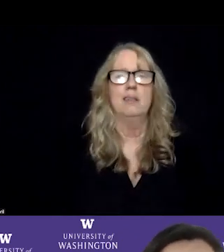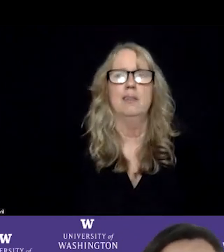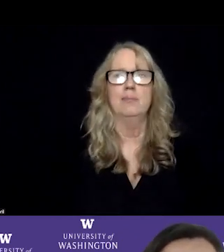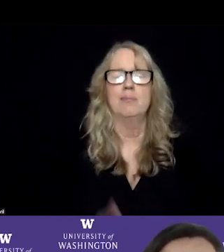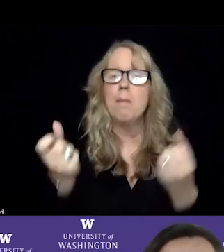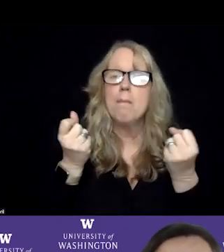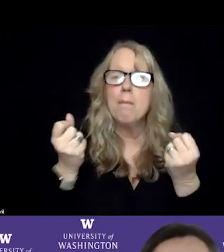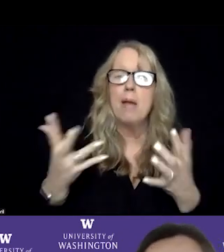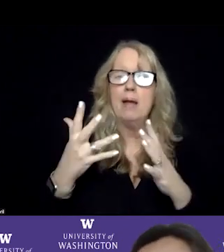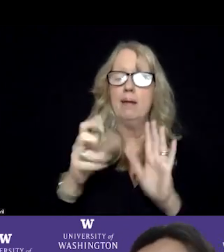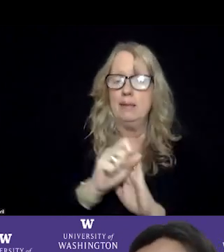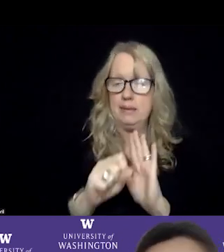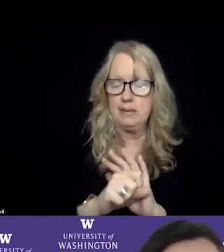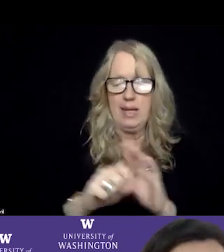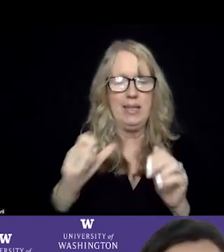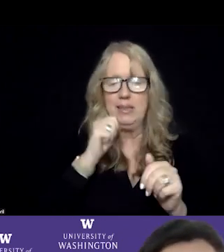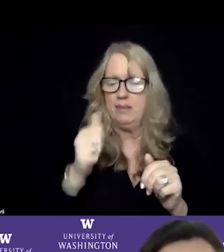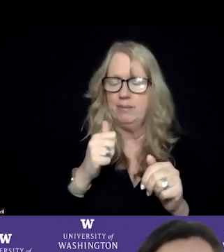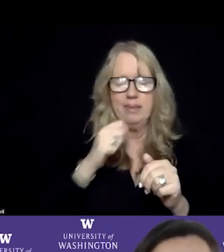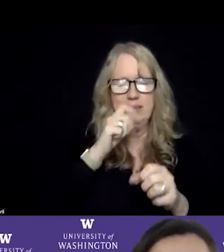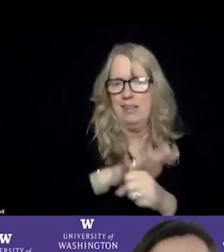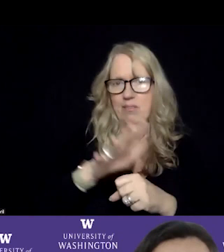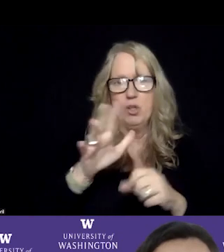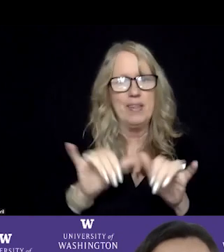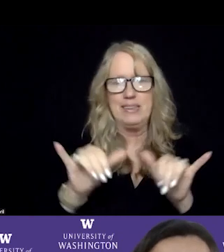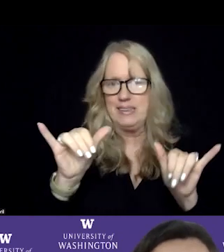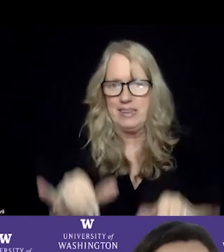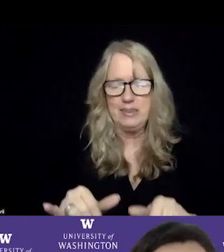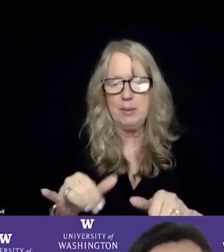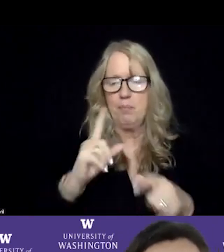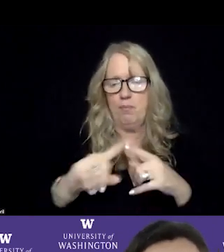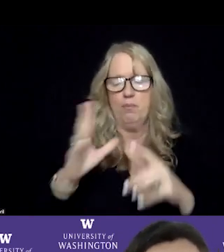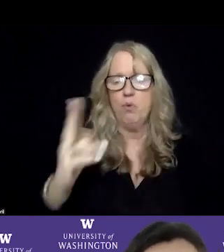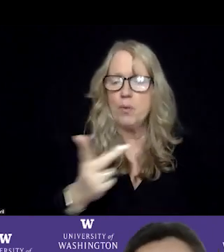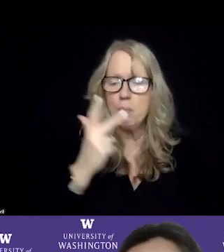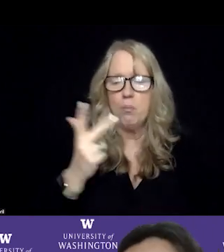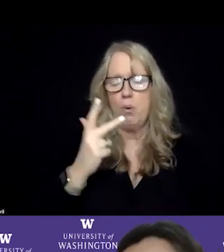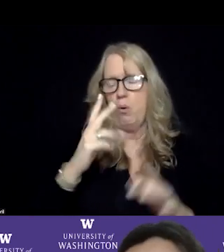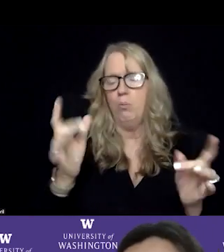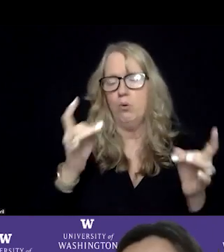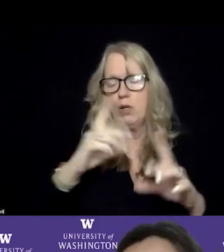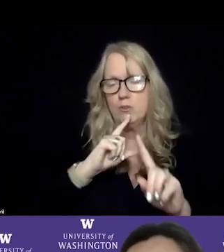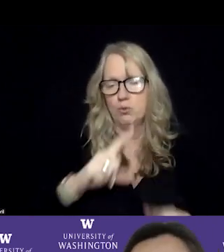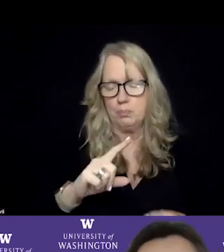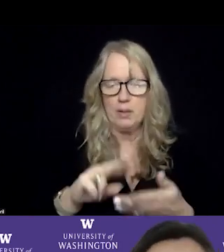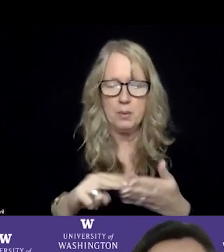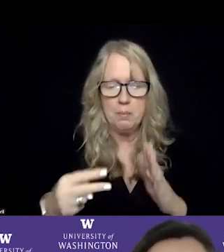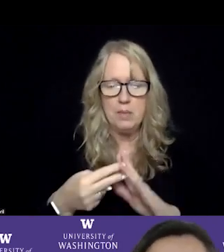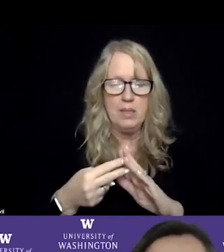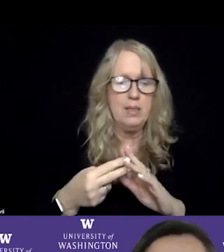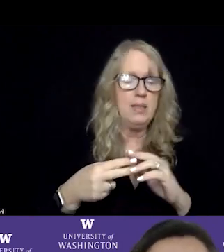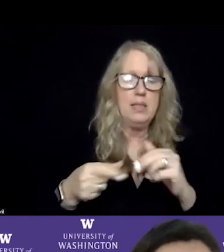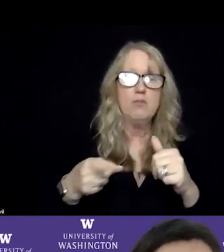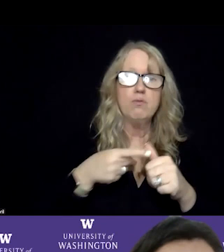many states, an under-resourced system right now, in terms of mobile crisis response, which has really meant that first responders,